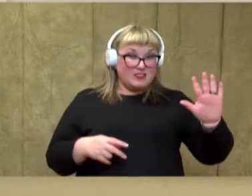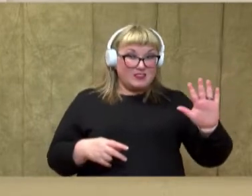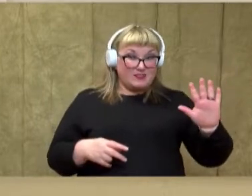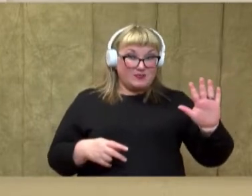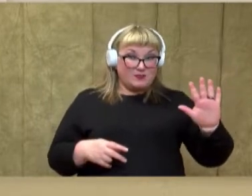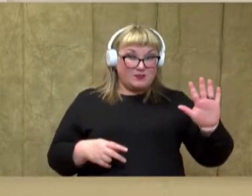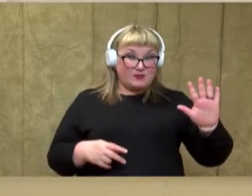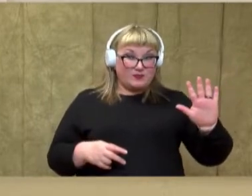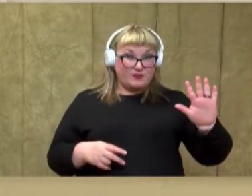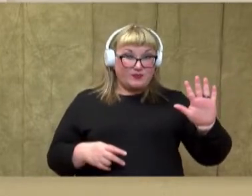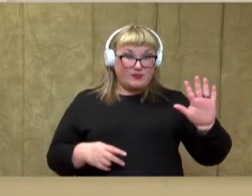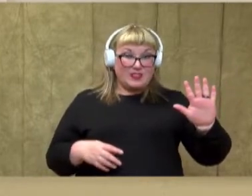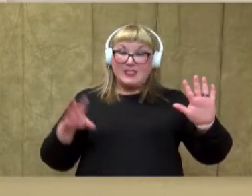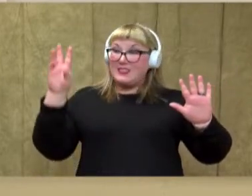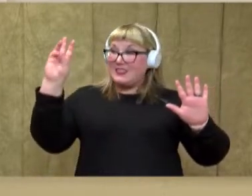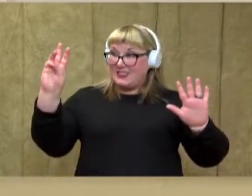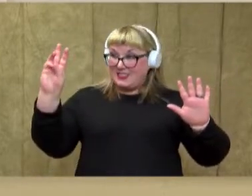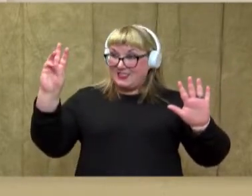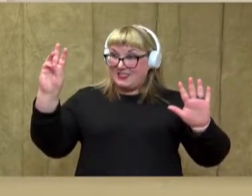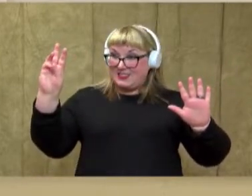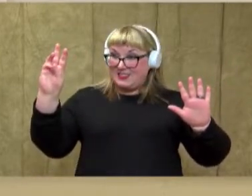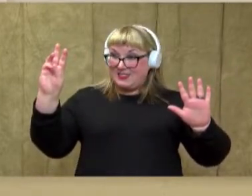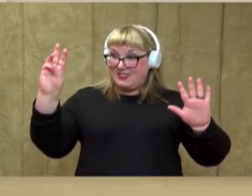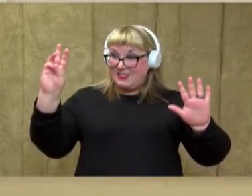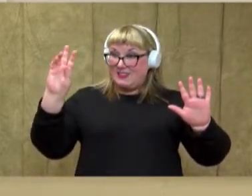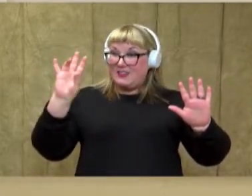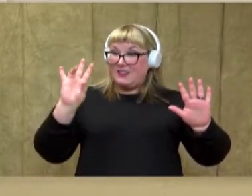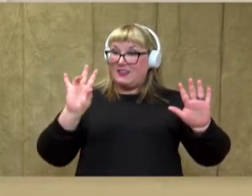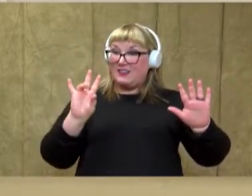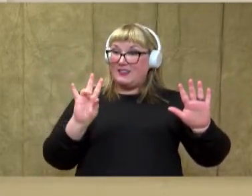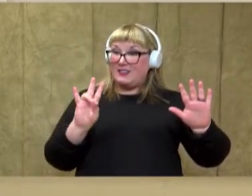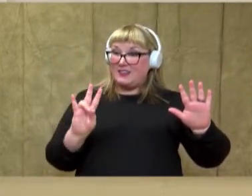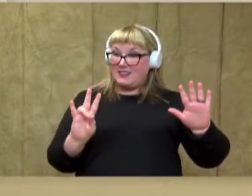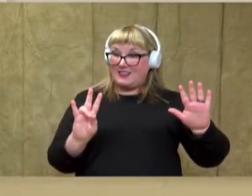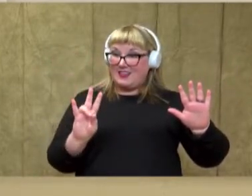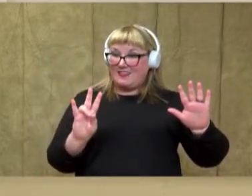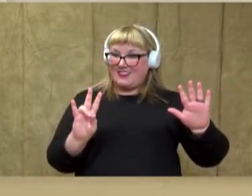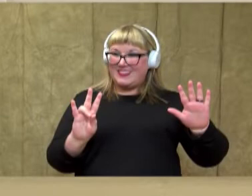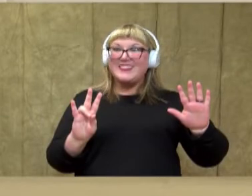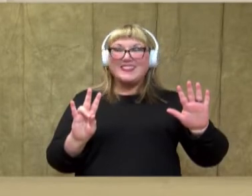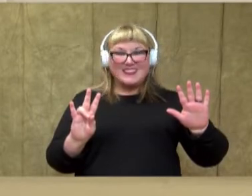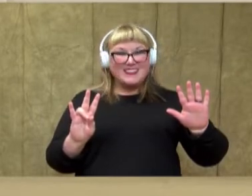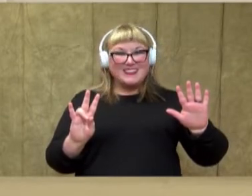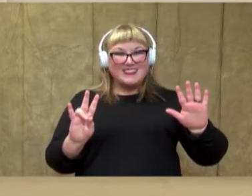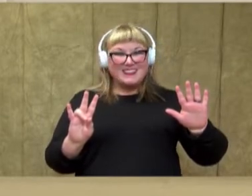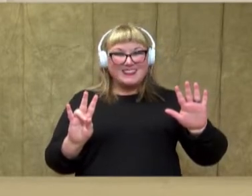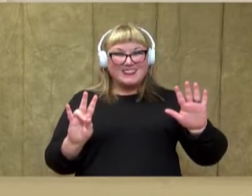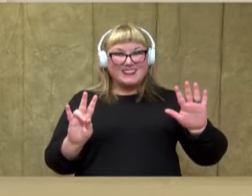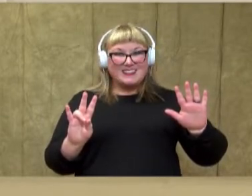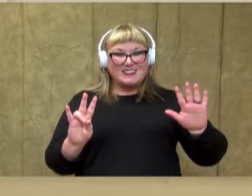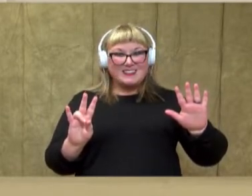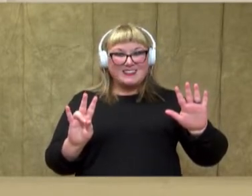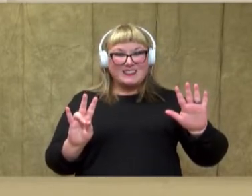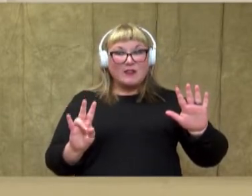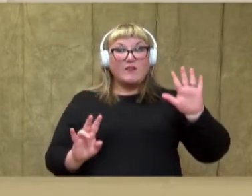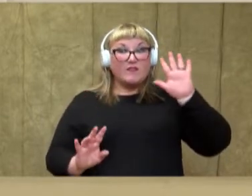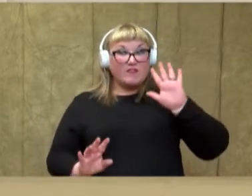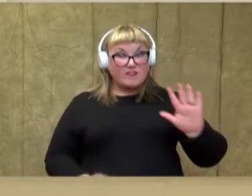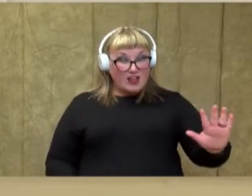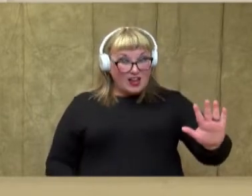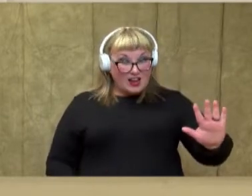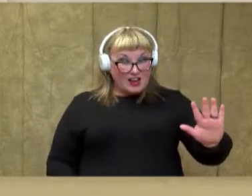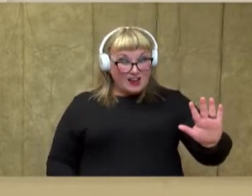6, 7. So if I count on